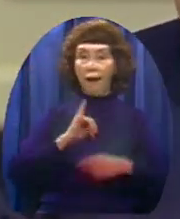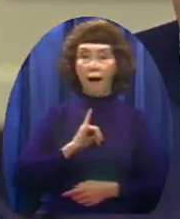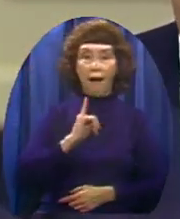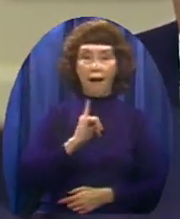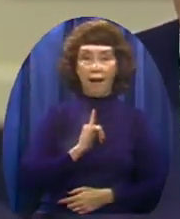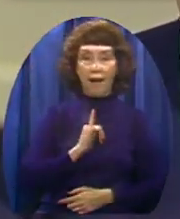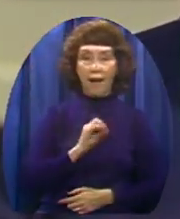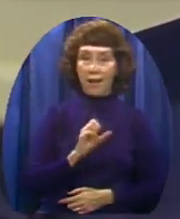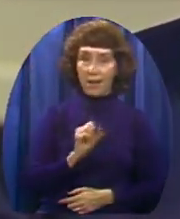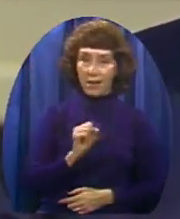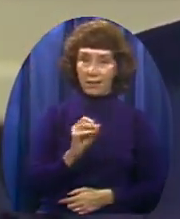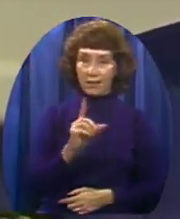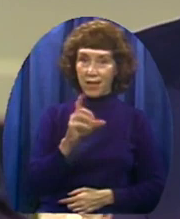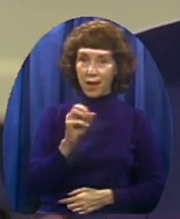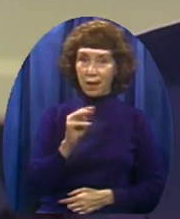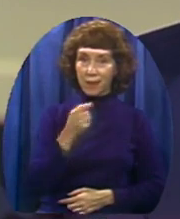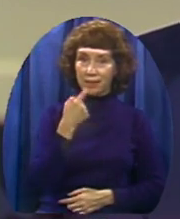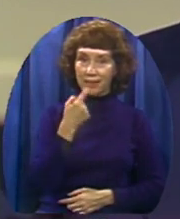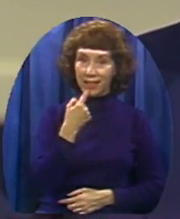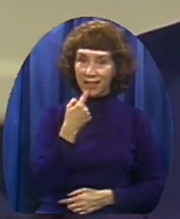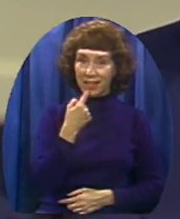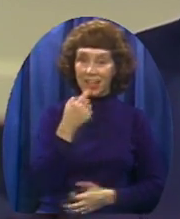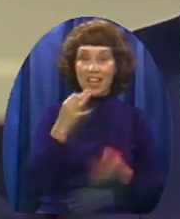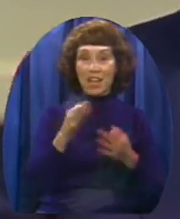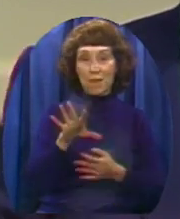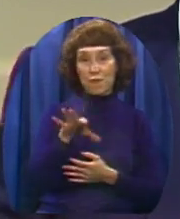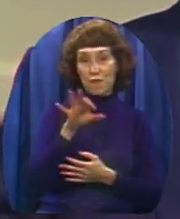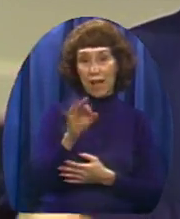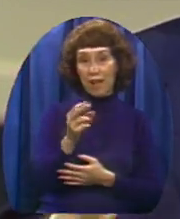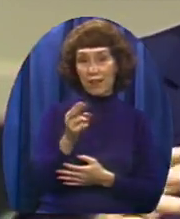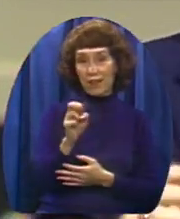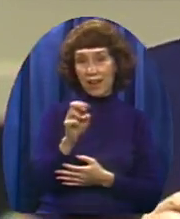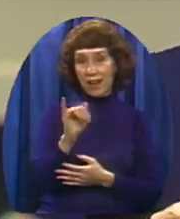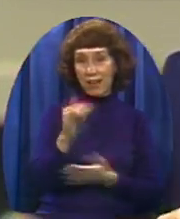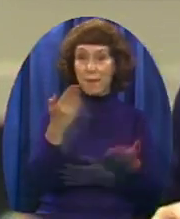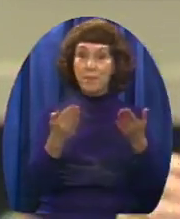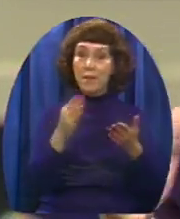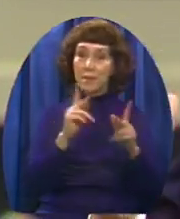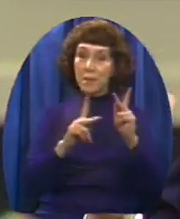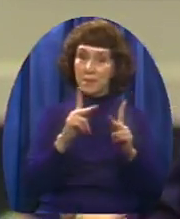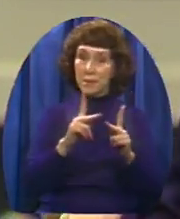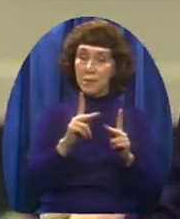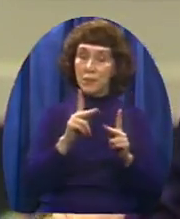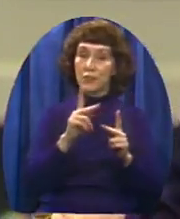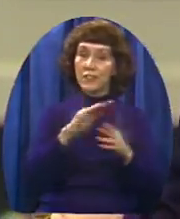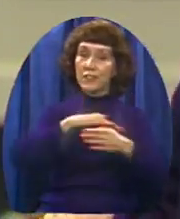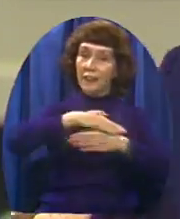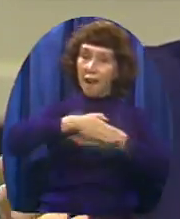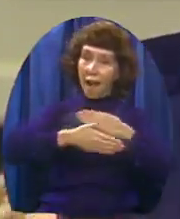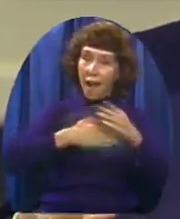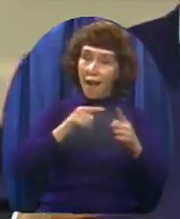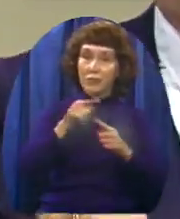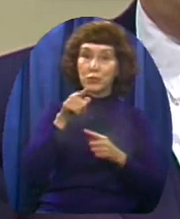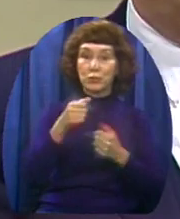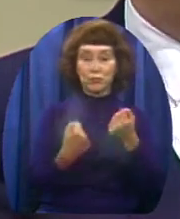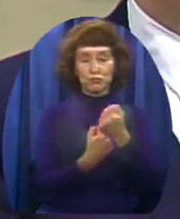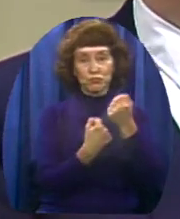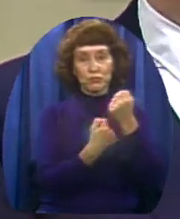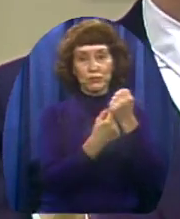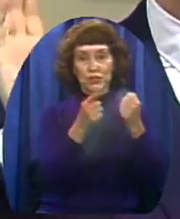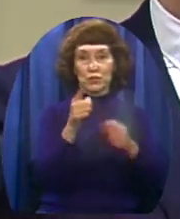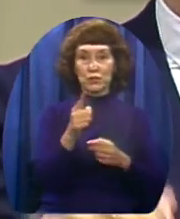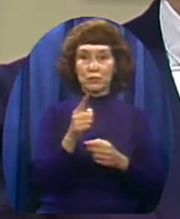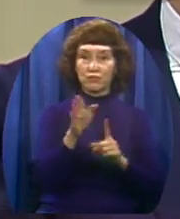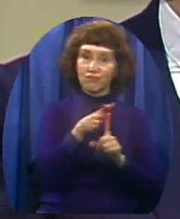Solomon said hey Have you found some honey? Have people been kind to you And promoted you a little bit And pumped you up a little?